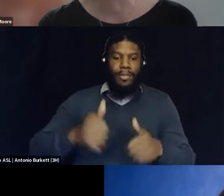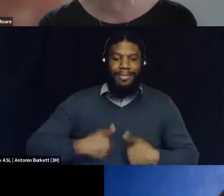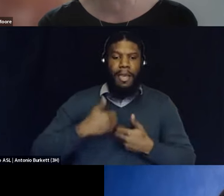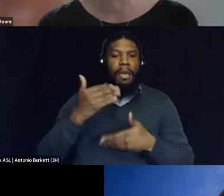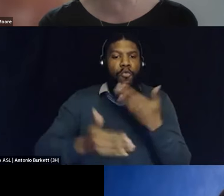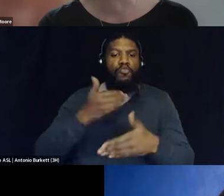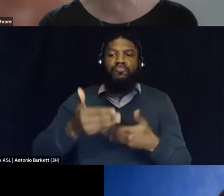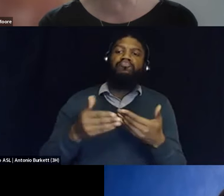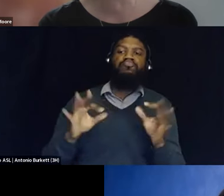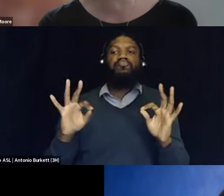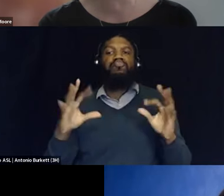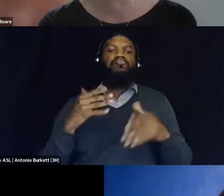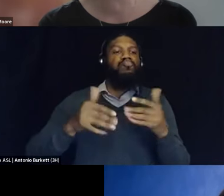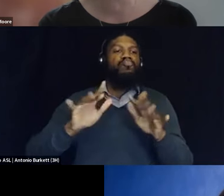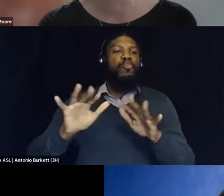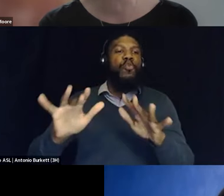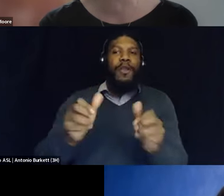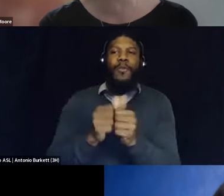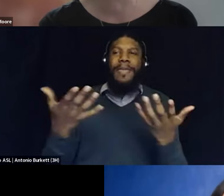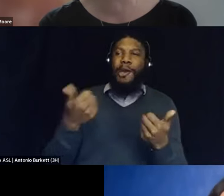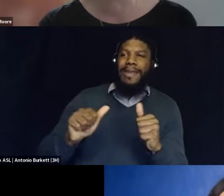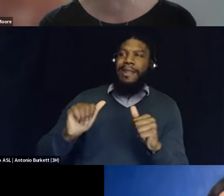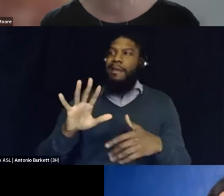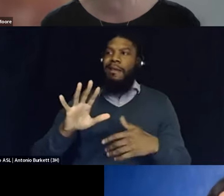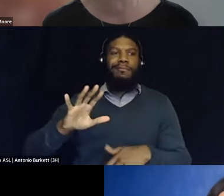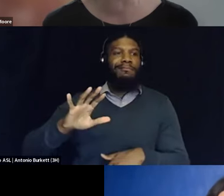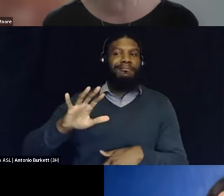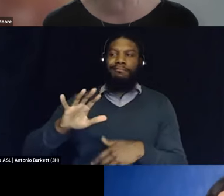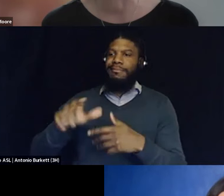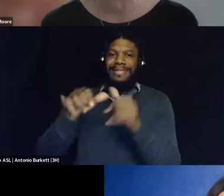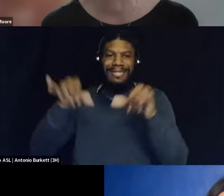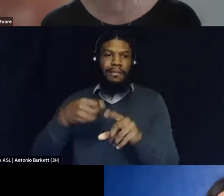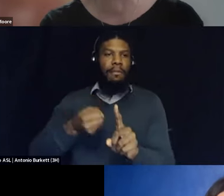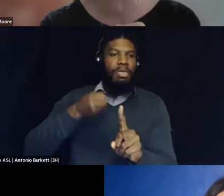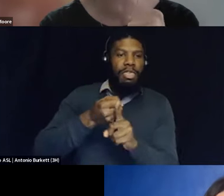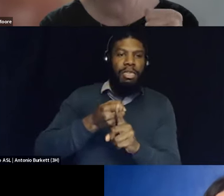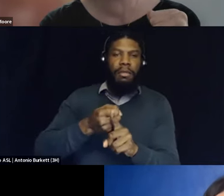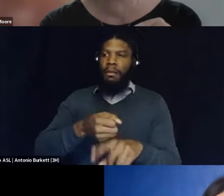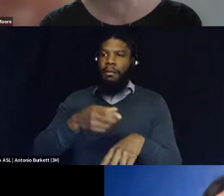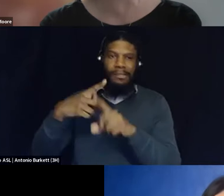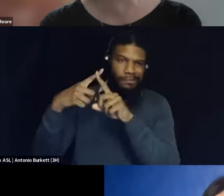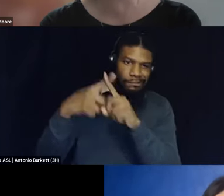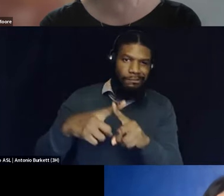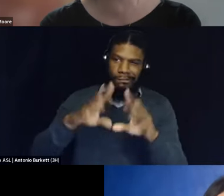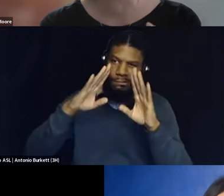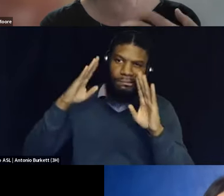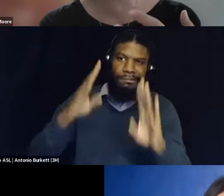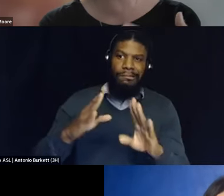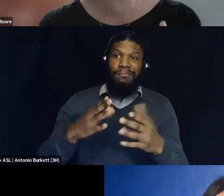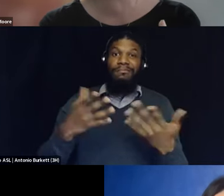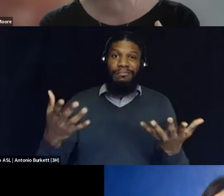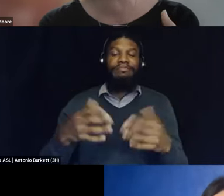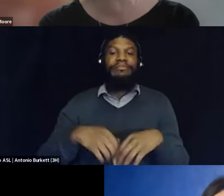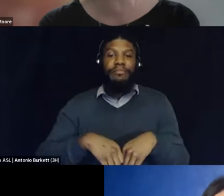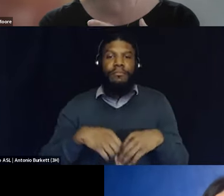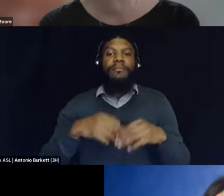without the sort of arm of these systems coming after people that results from that. I'm